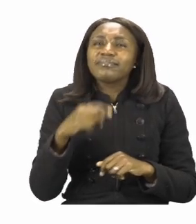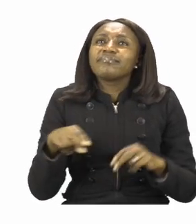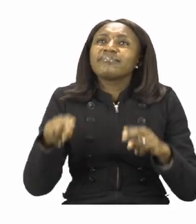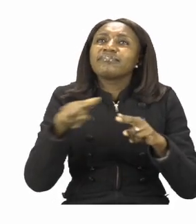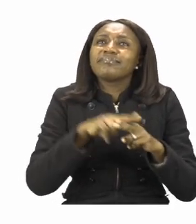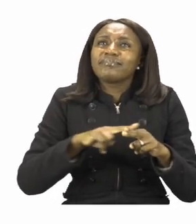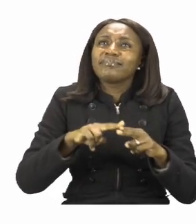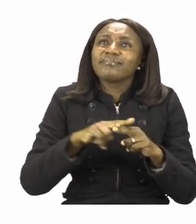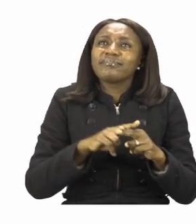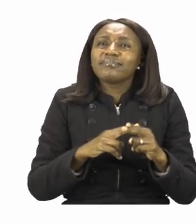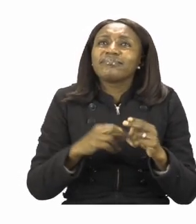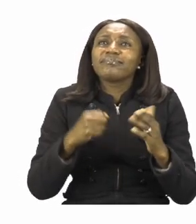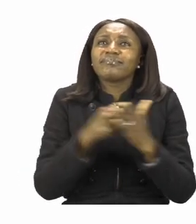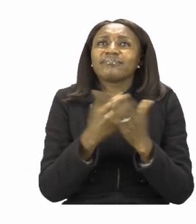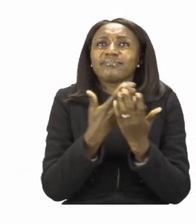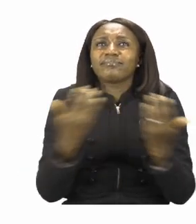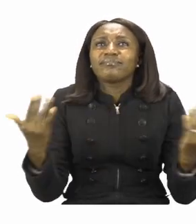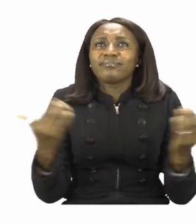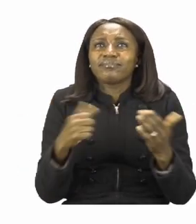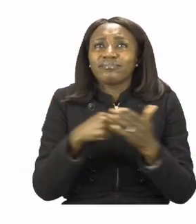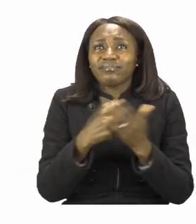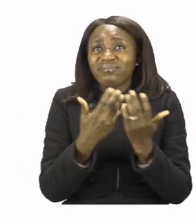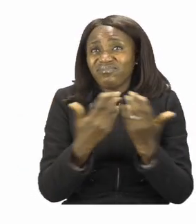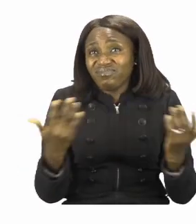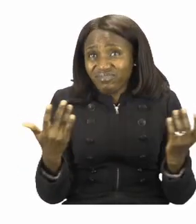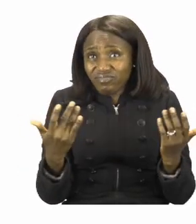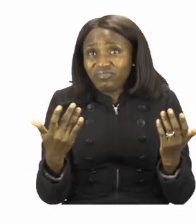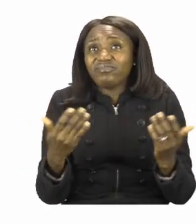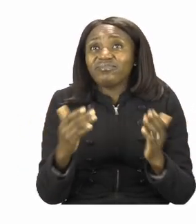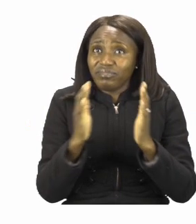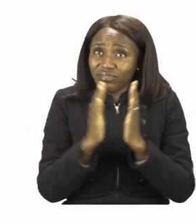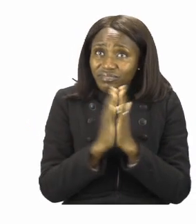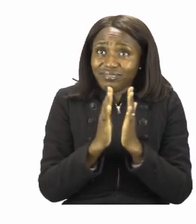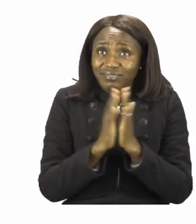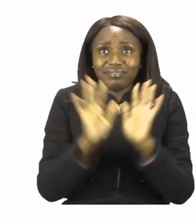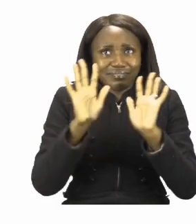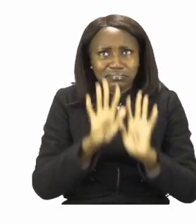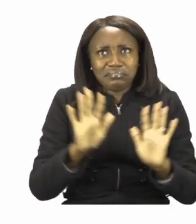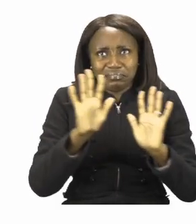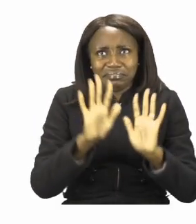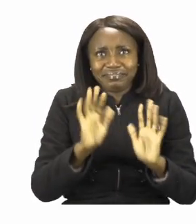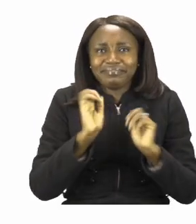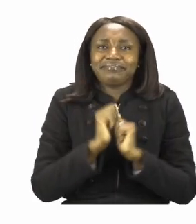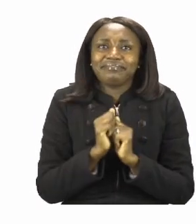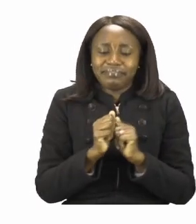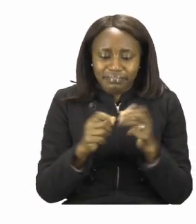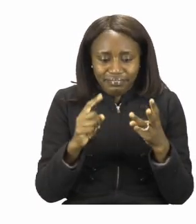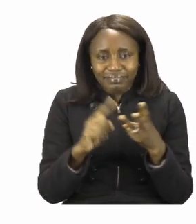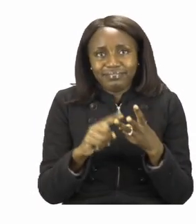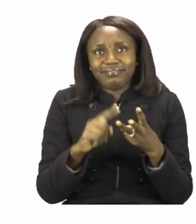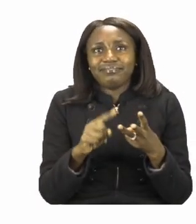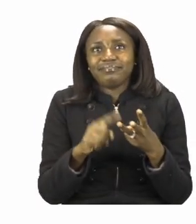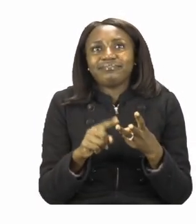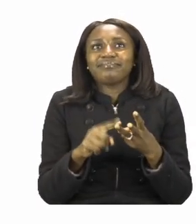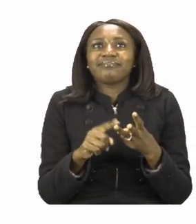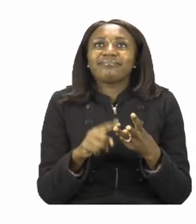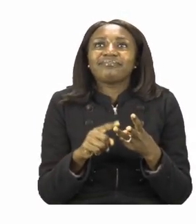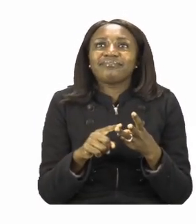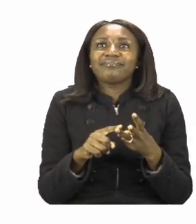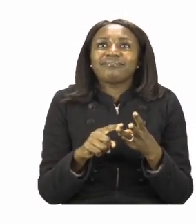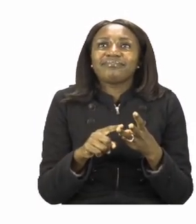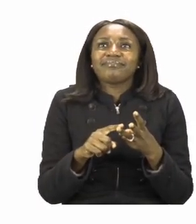and you can colour that any colour you like. The last one that we can see at the bottom